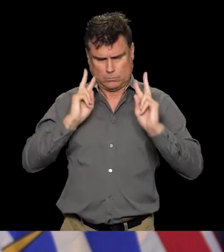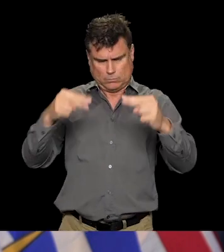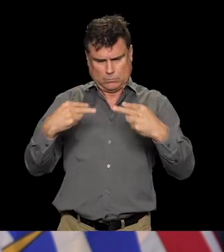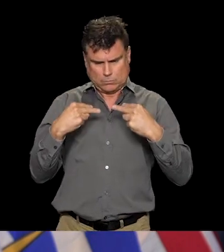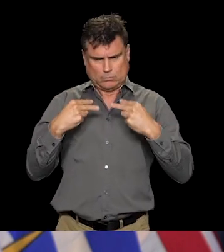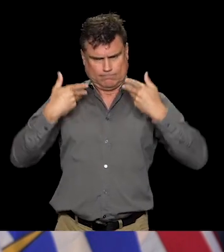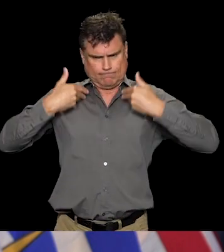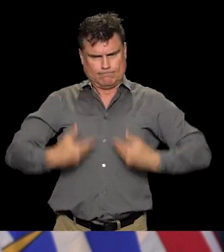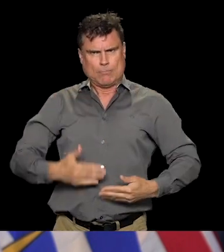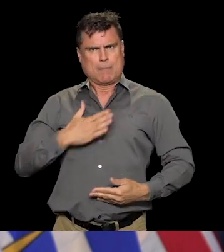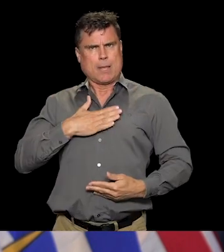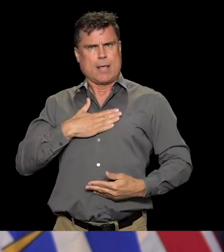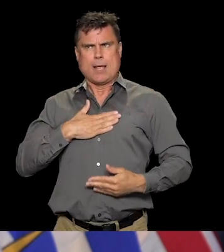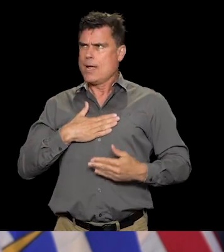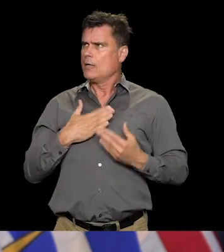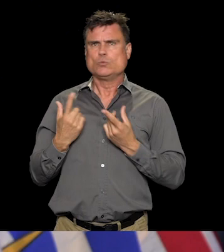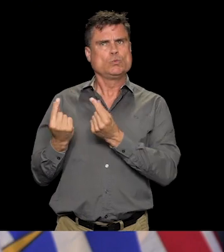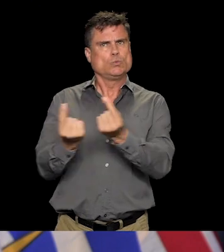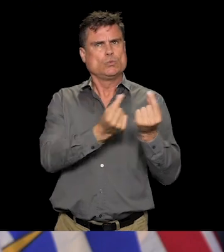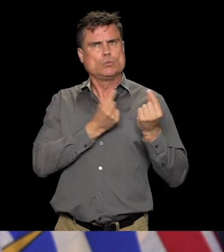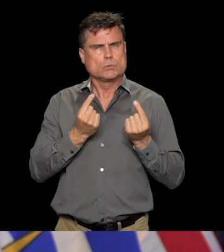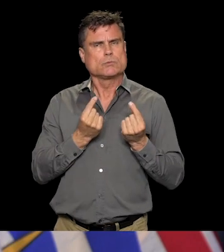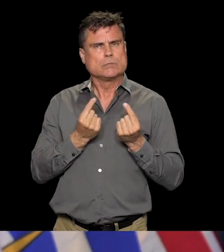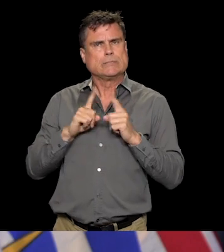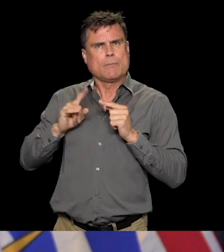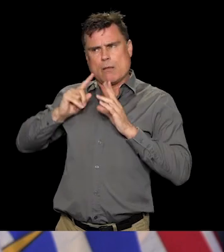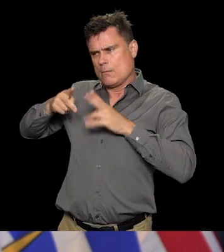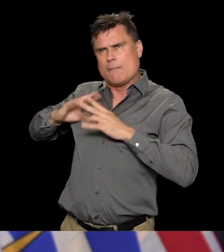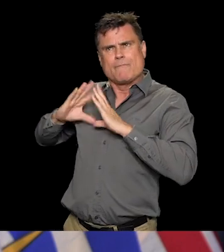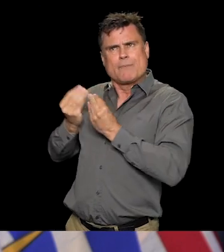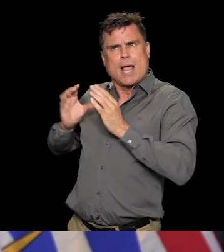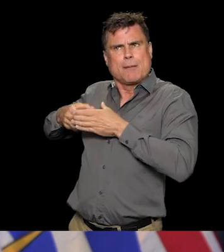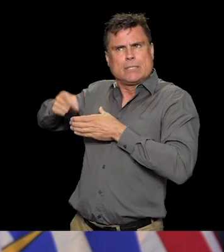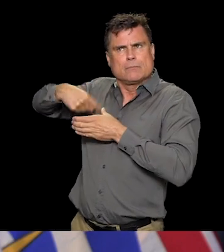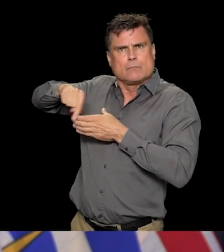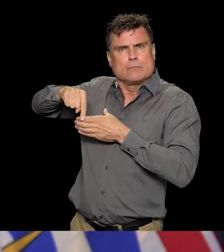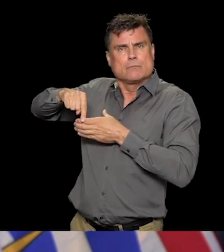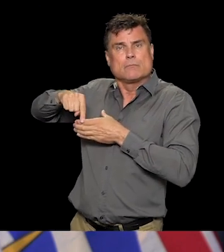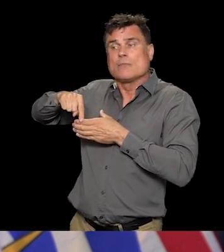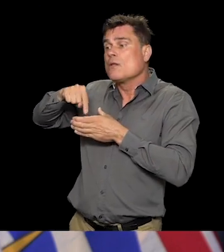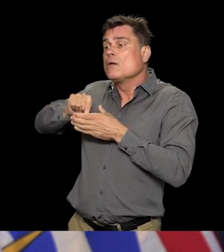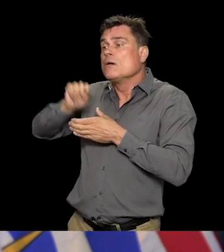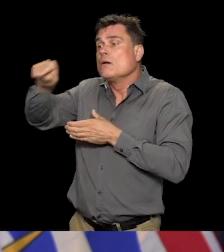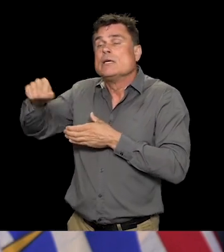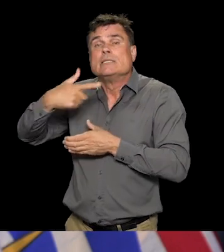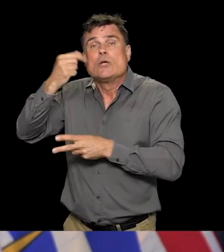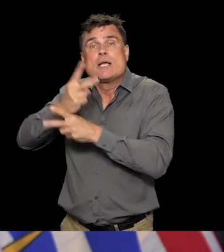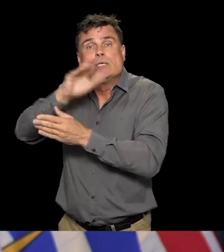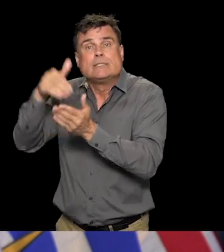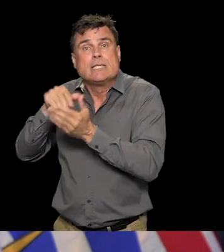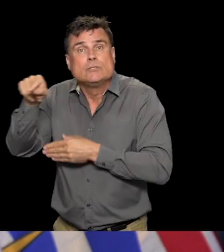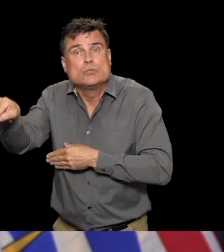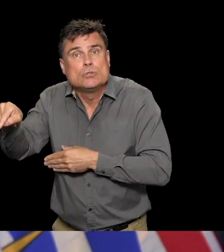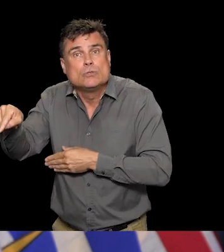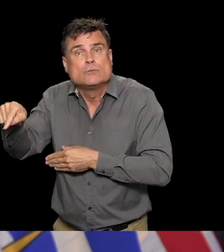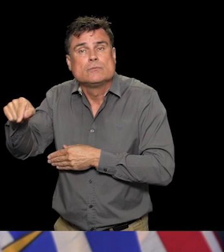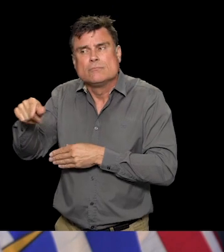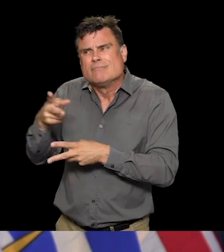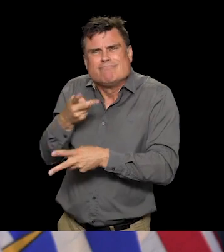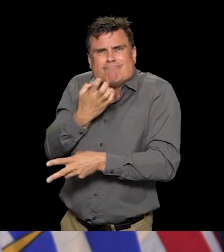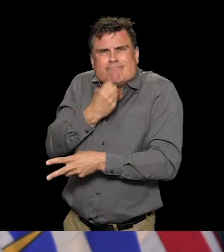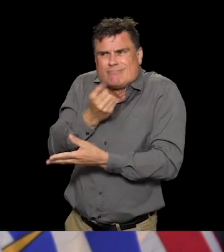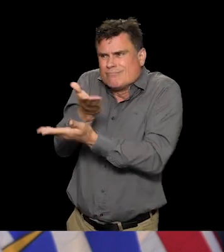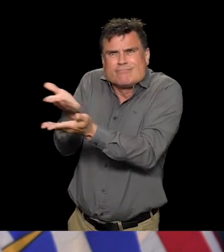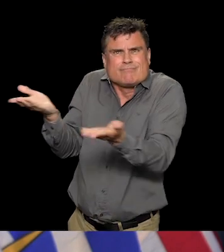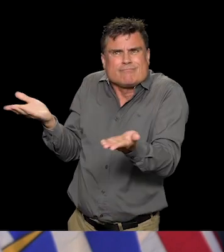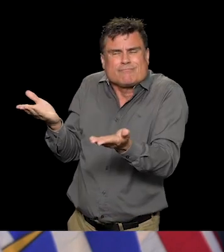like care homes. We need to take precautions to protect ourselves and those around us, whether we're at work, at home, whether we're